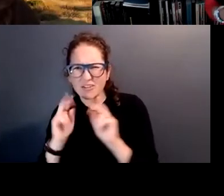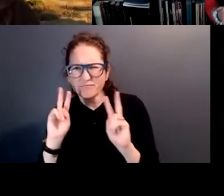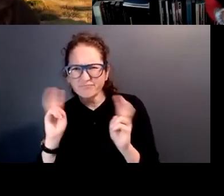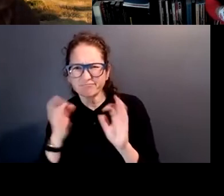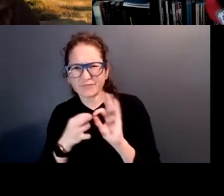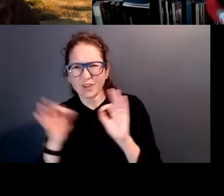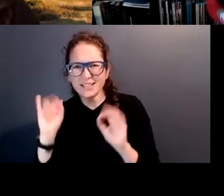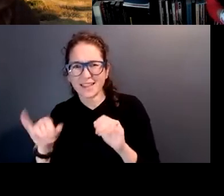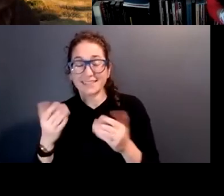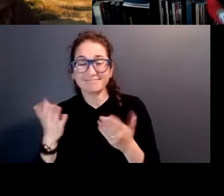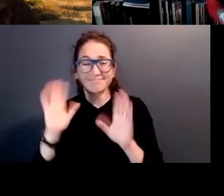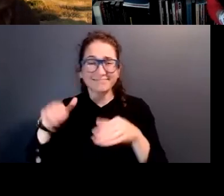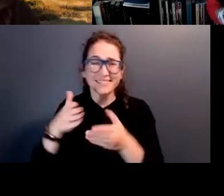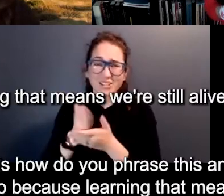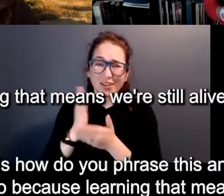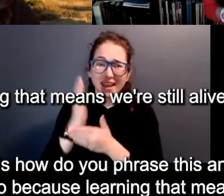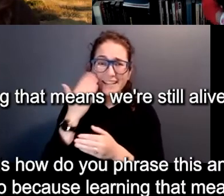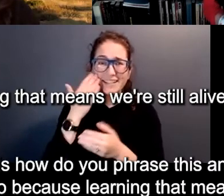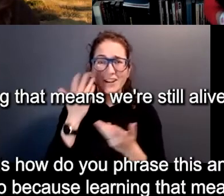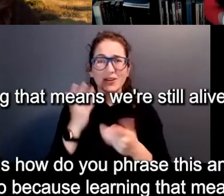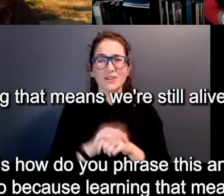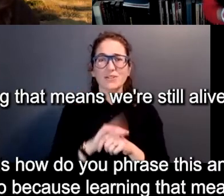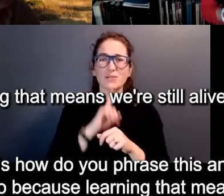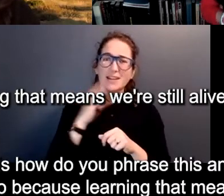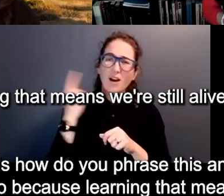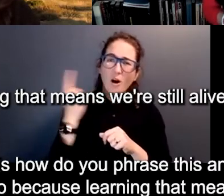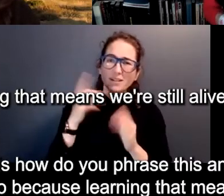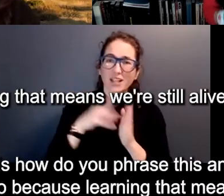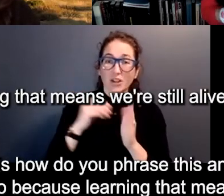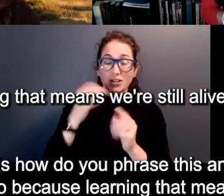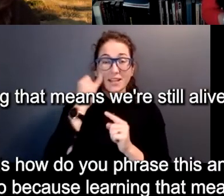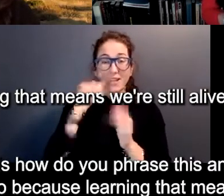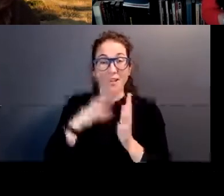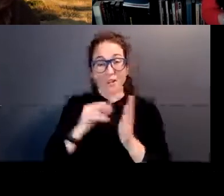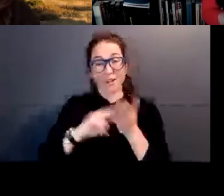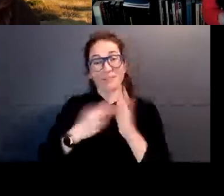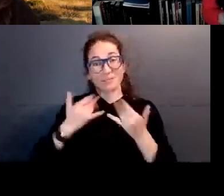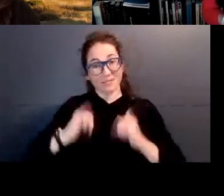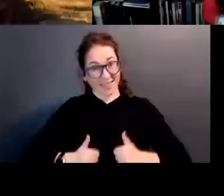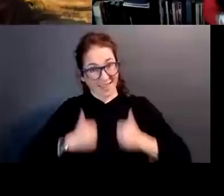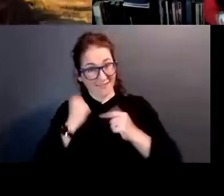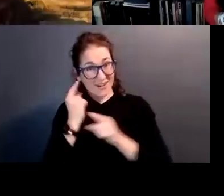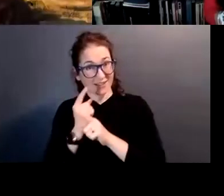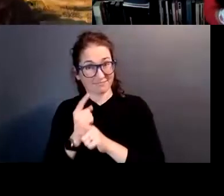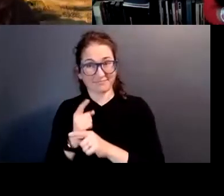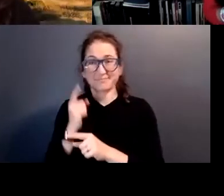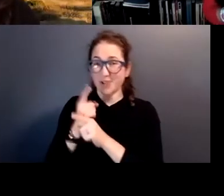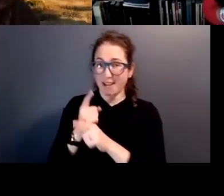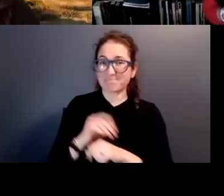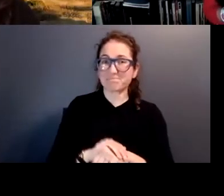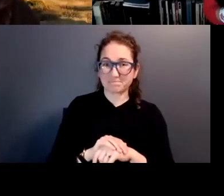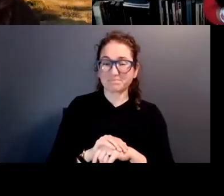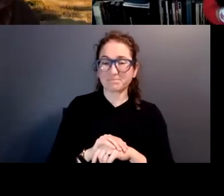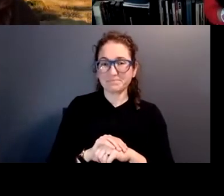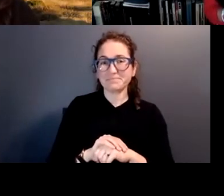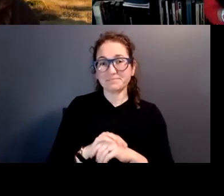And, you know, it's okay. It's, it's we're, we're always learning. Cause if we're learning, that means we're still alive. Right. And, and so I